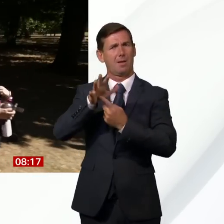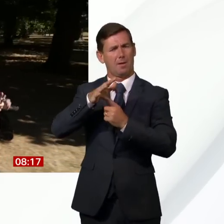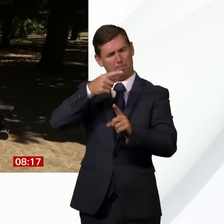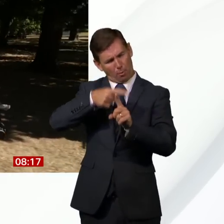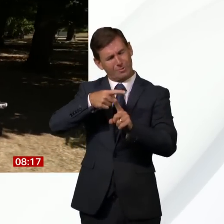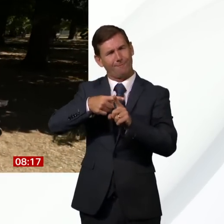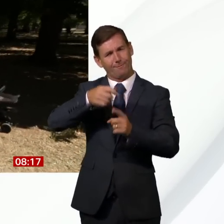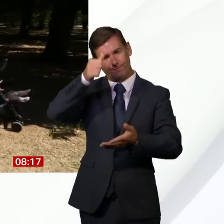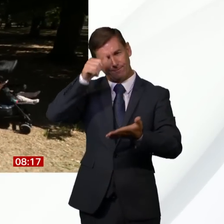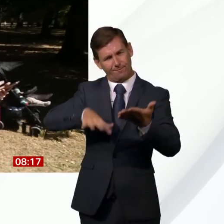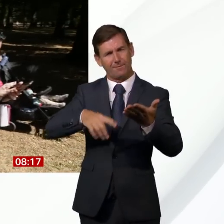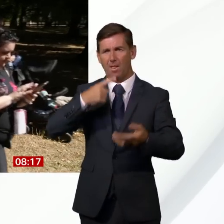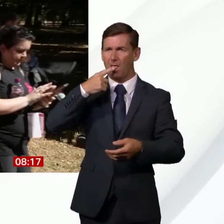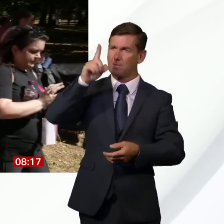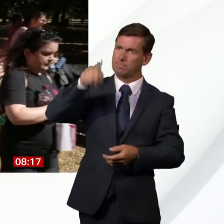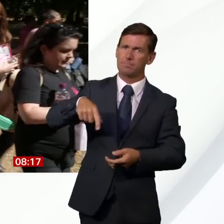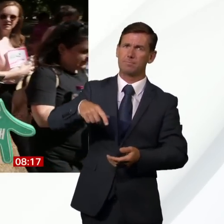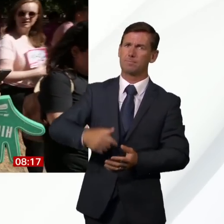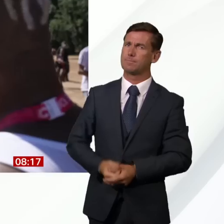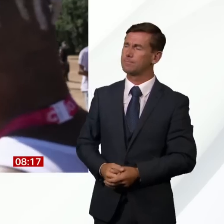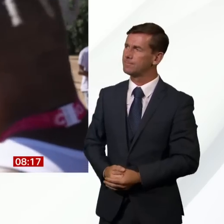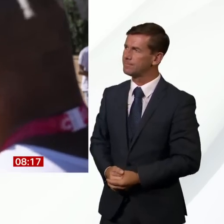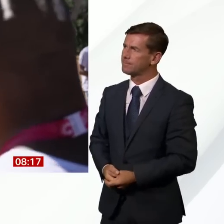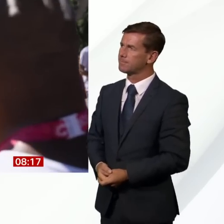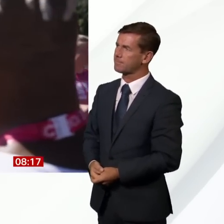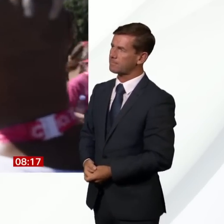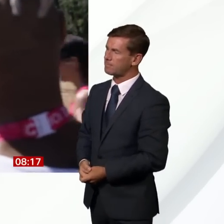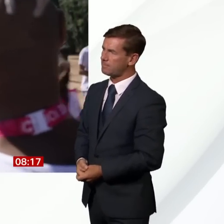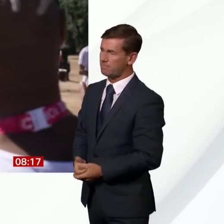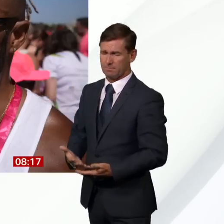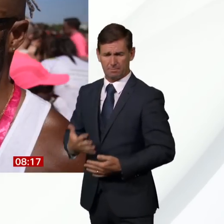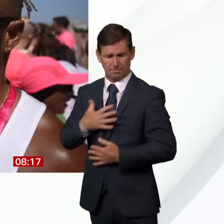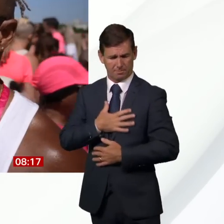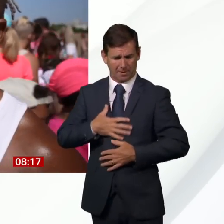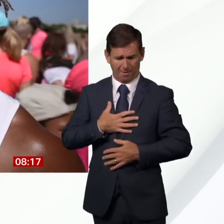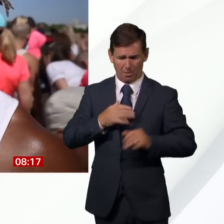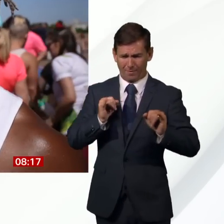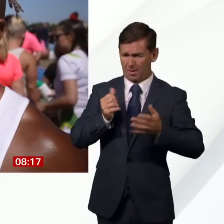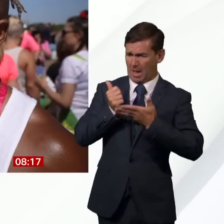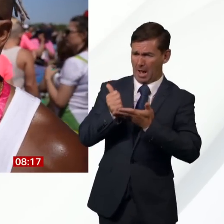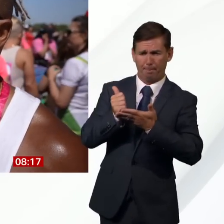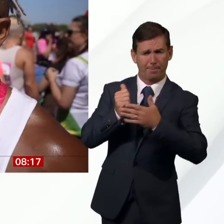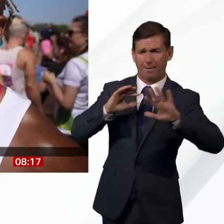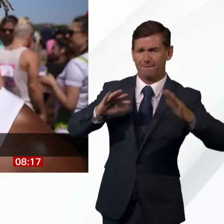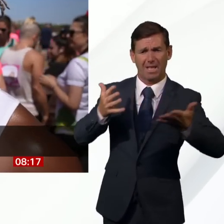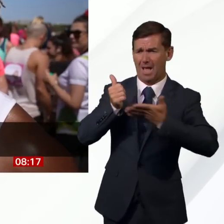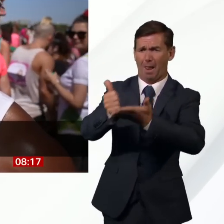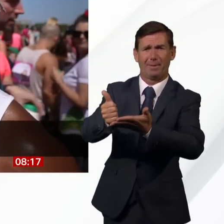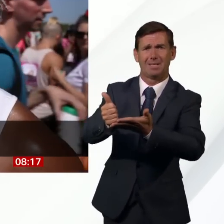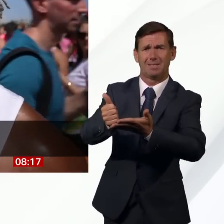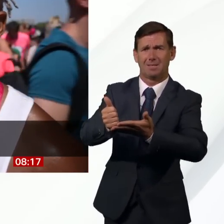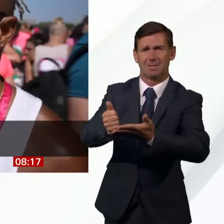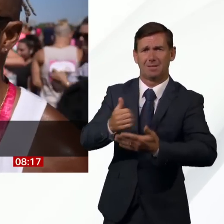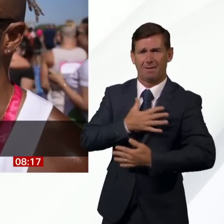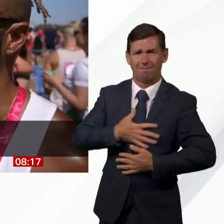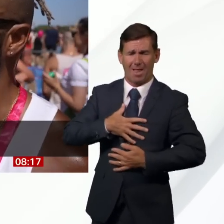Here you can go. You're more than welcome. You feel helpless. And when you feel helpless, you feel like you're lost and there's nothing